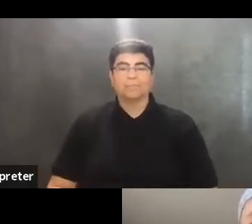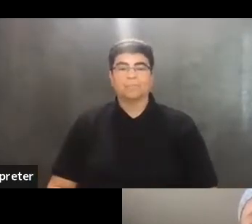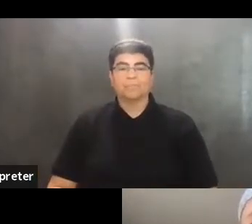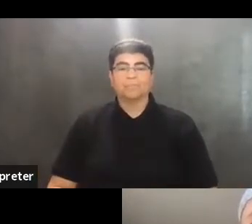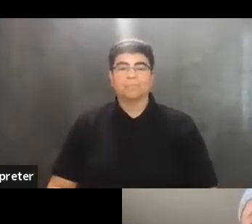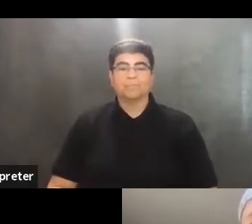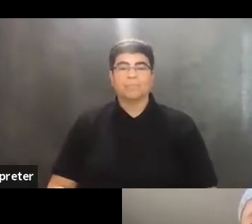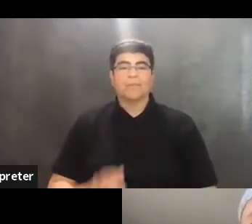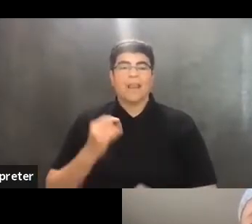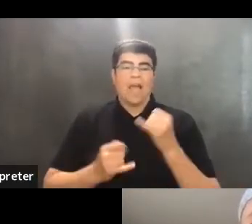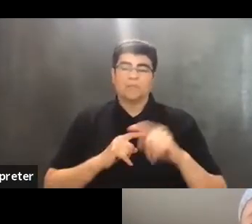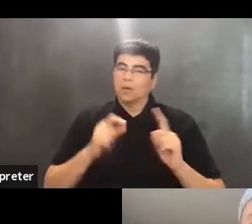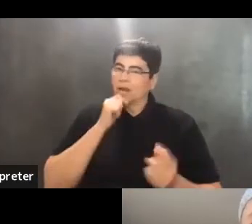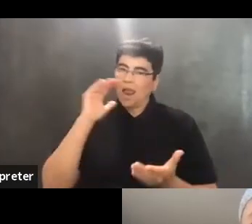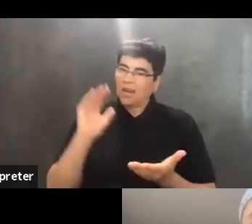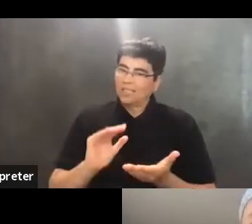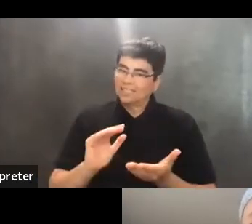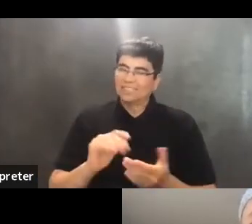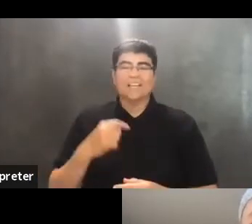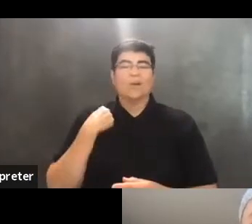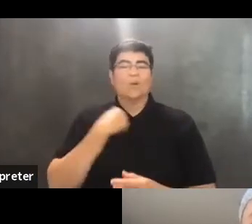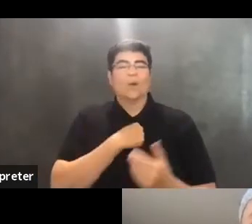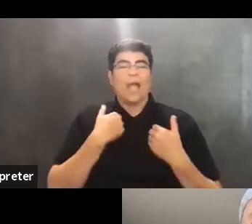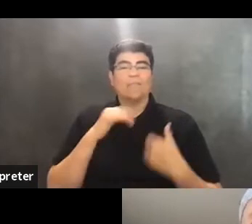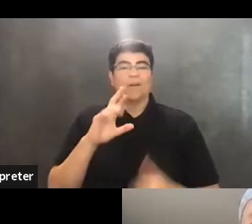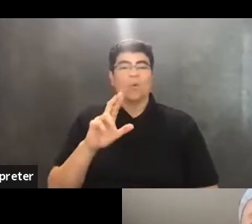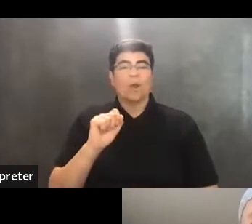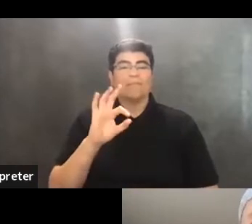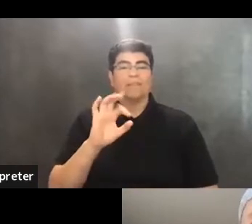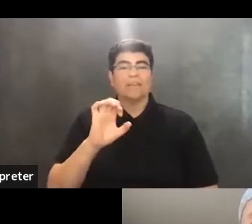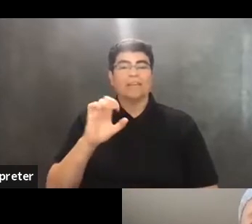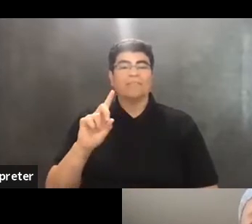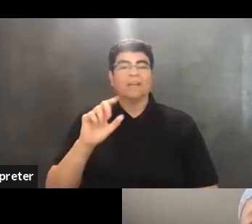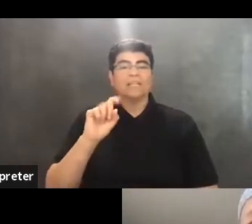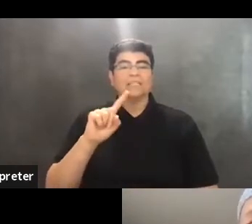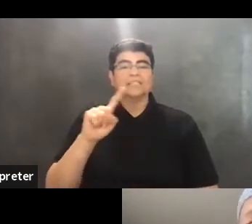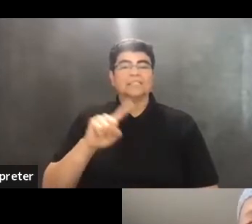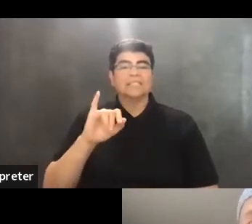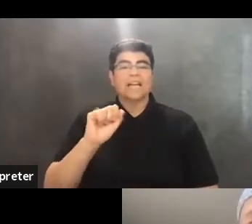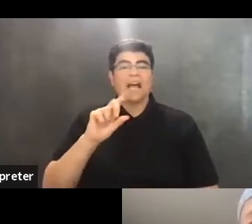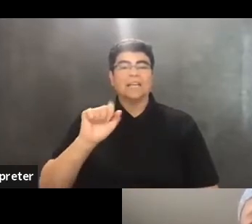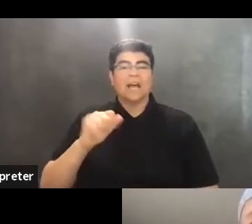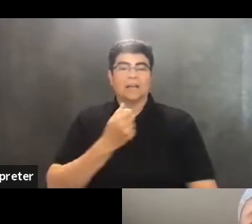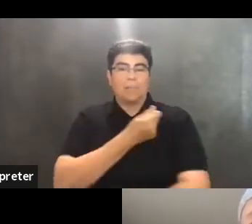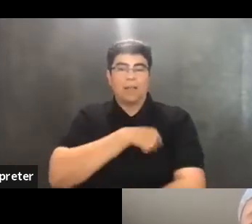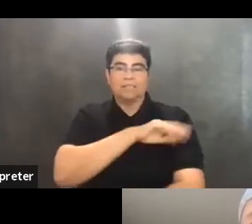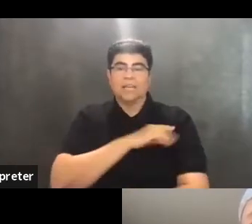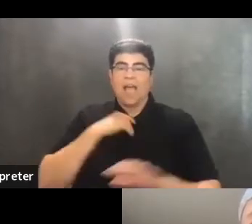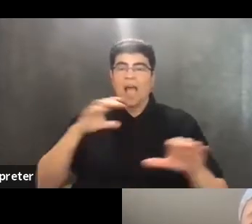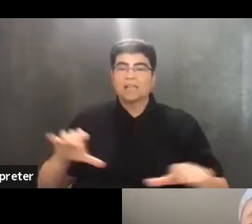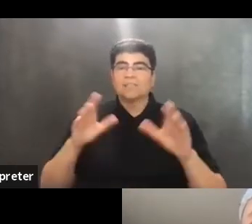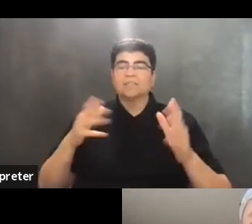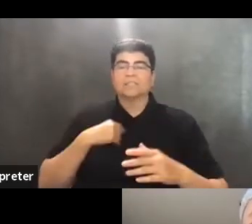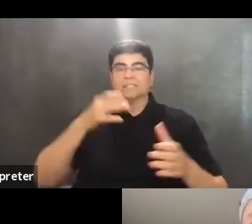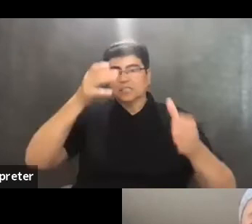And last but not least, we have Rafif Ziadah, who is a Palestinian activist, scholar, and poet,